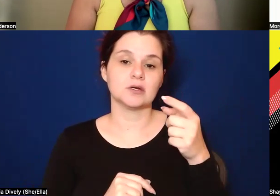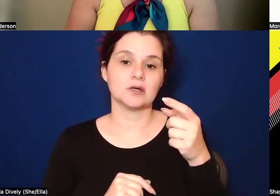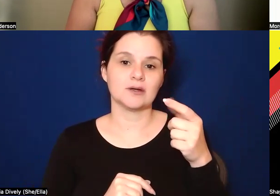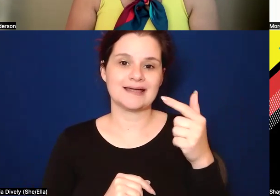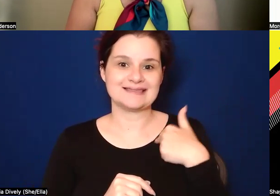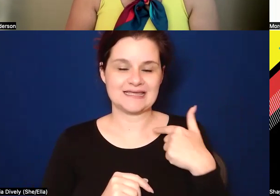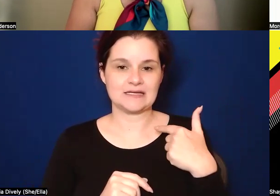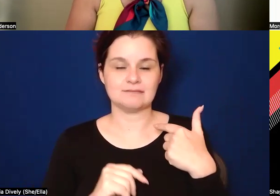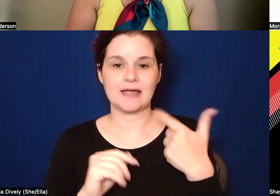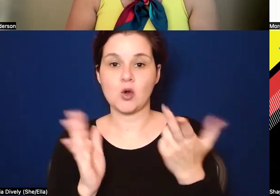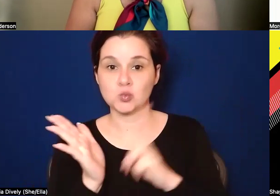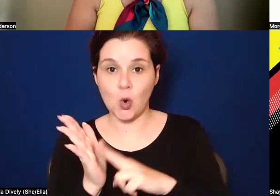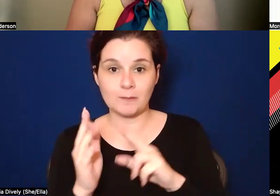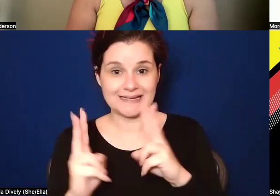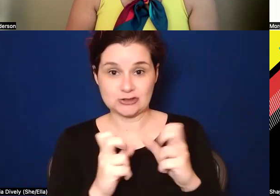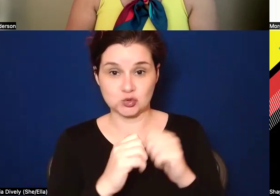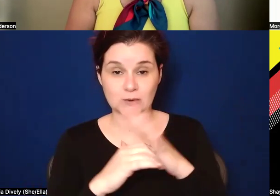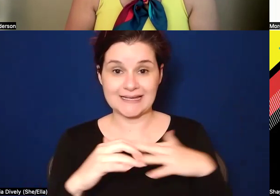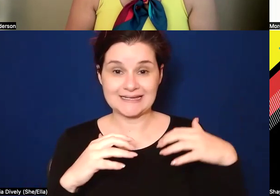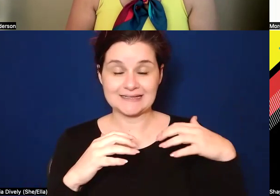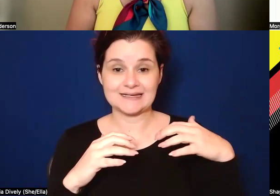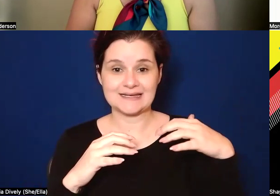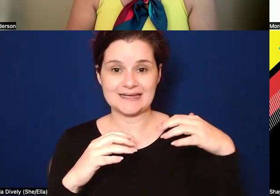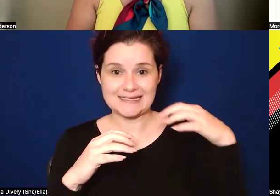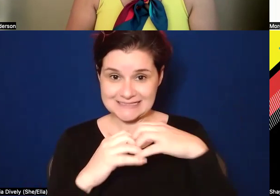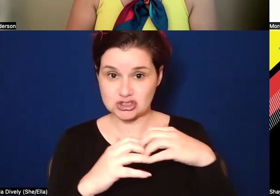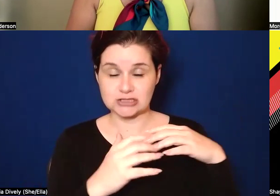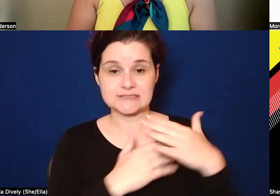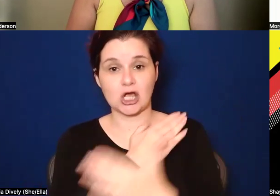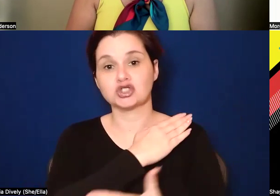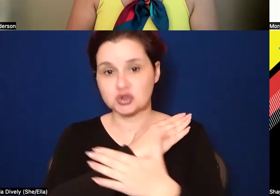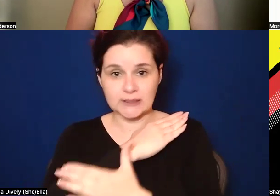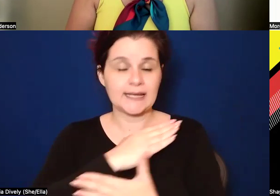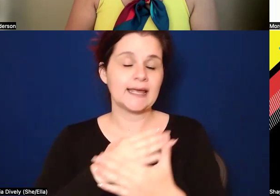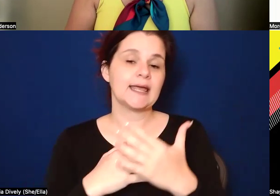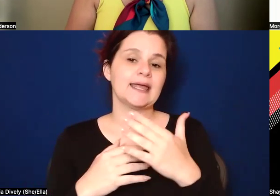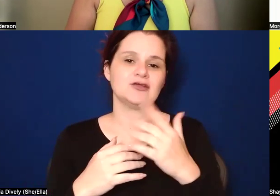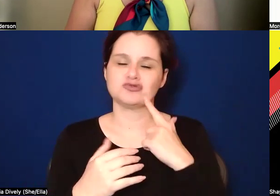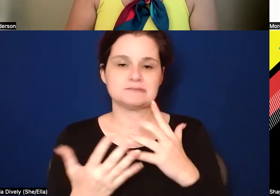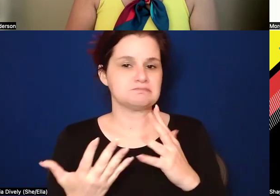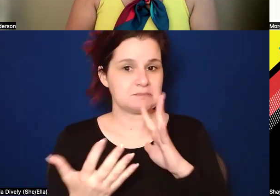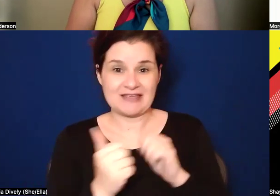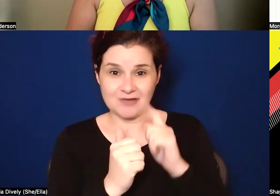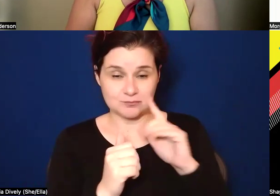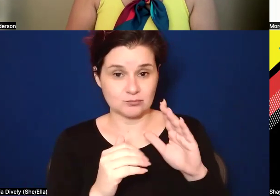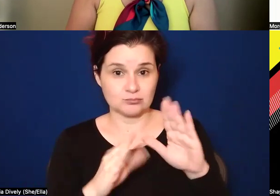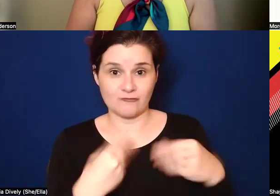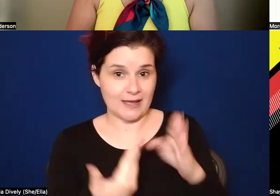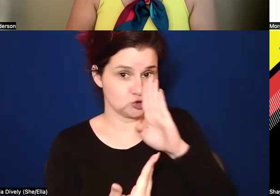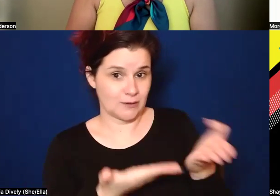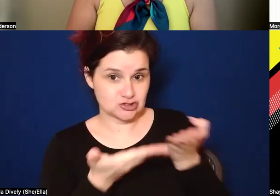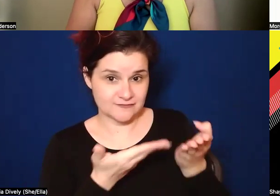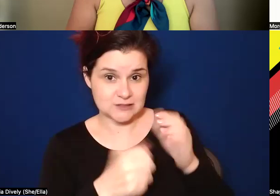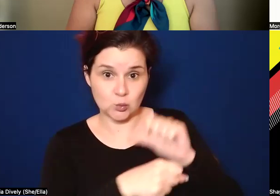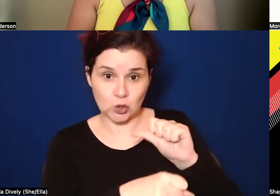enrollment issue in indigenous, in indigenous country, and, um, know, just from speaking from providing direct services, working